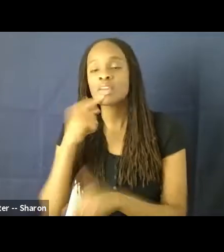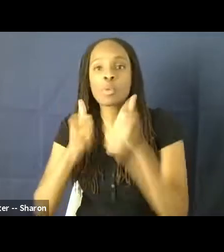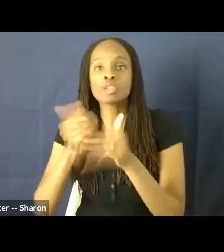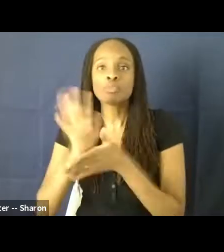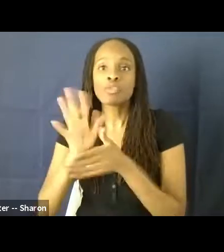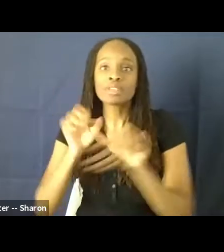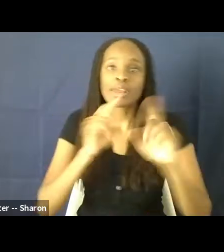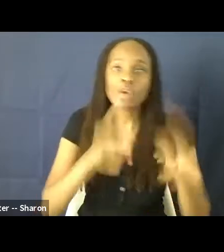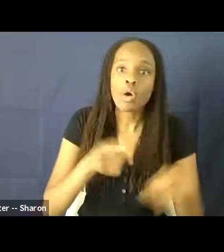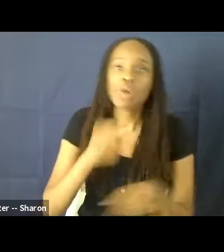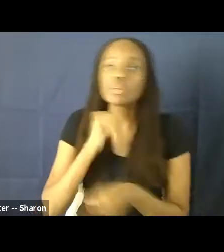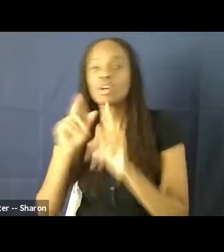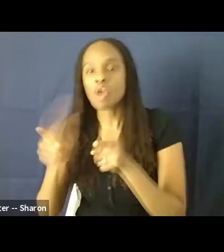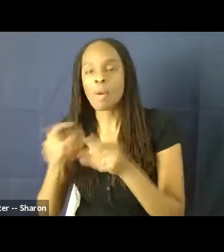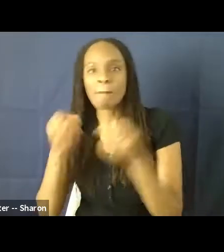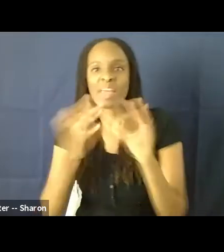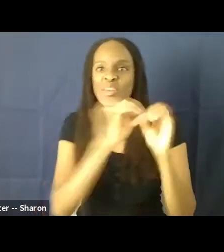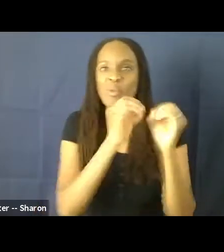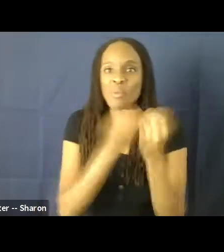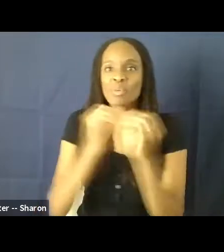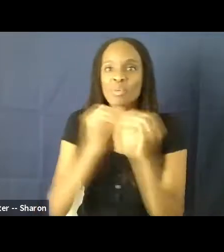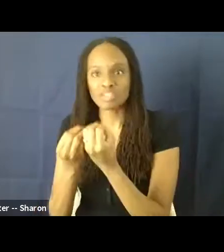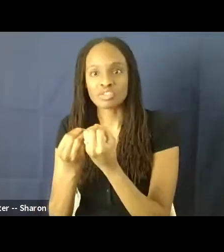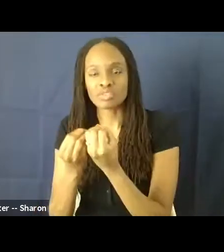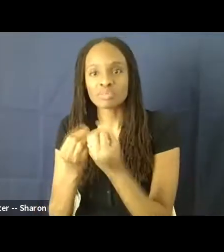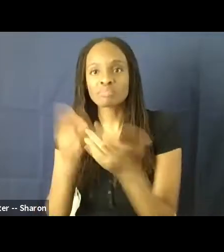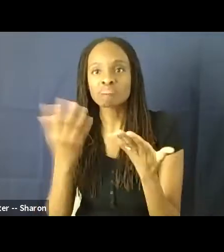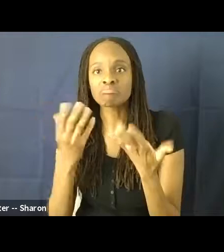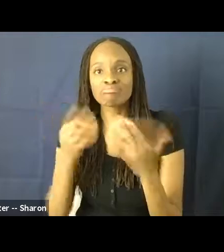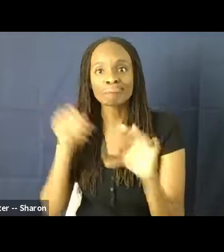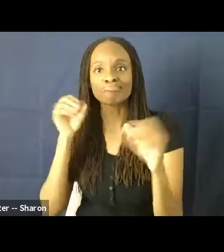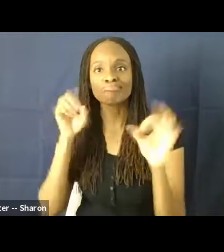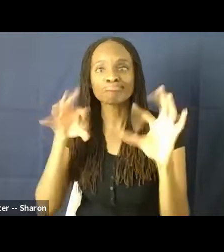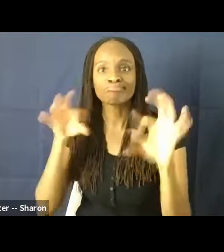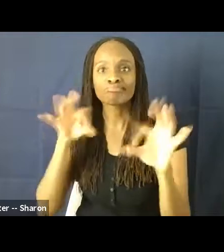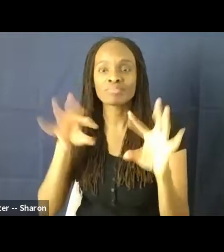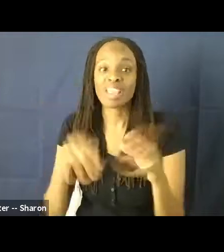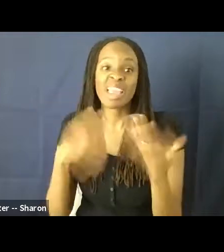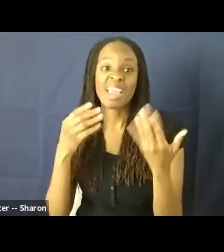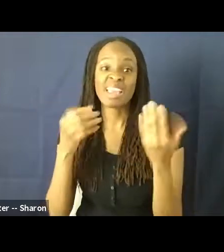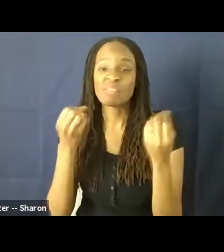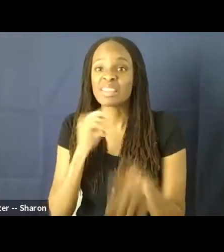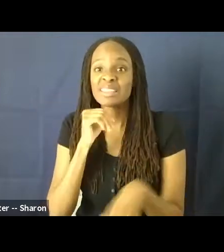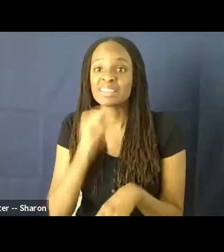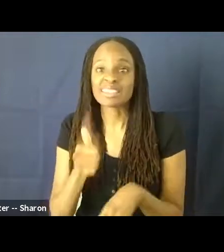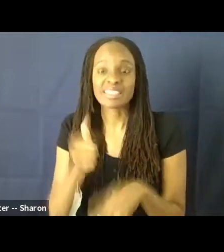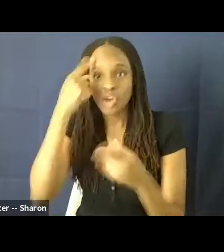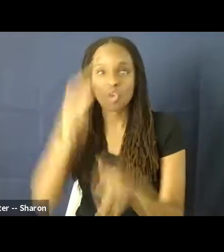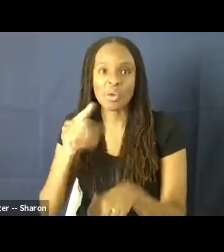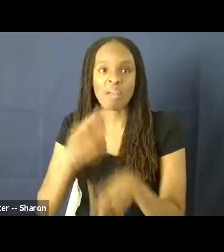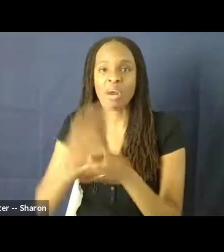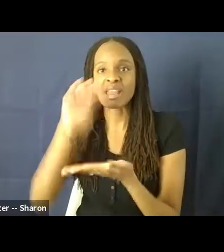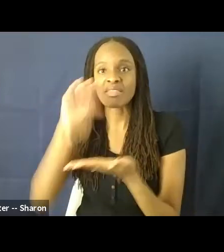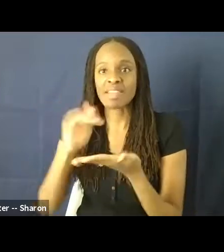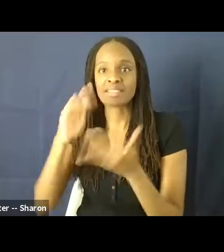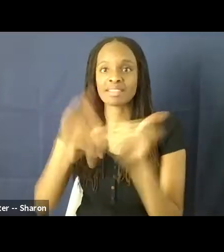pulled all of these organizations that were really loud about the movies. And they didn't agree on less than 10% of the issues. So there really was no